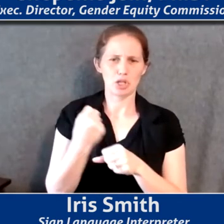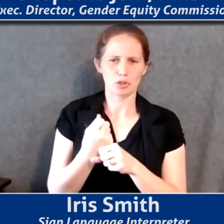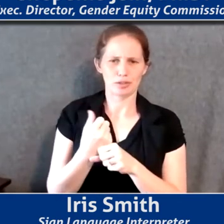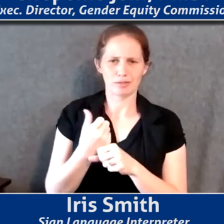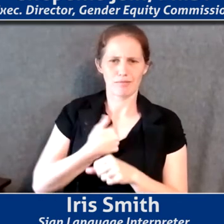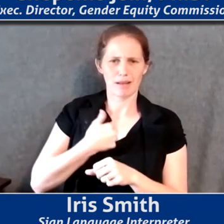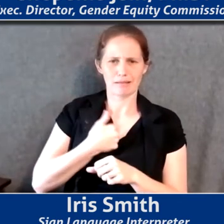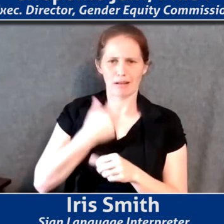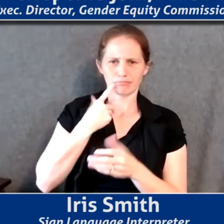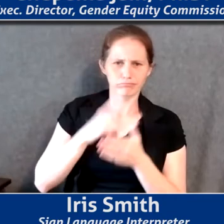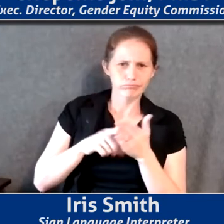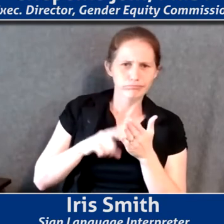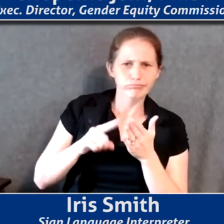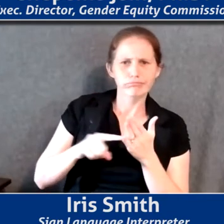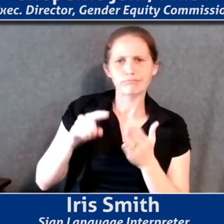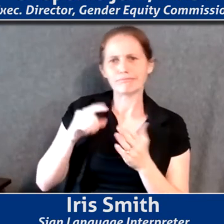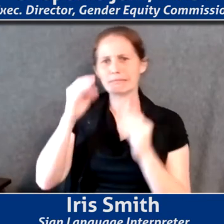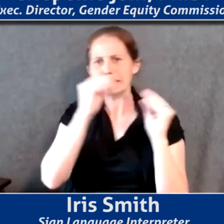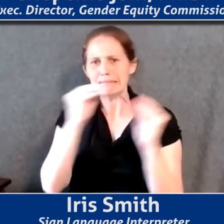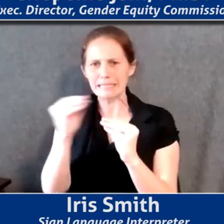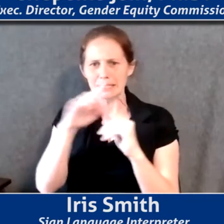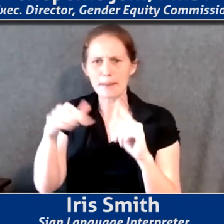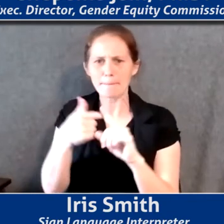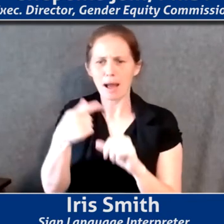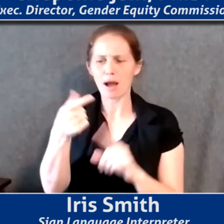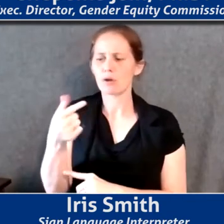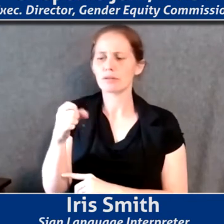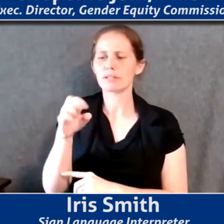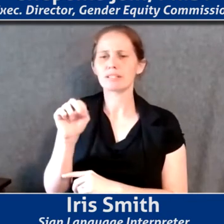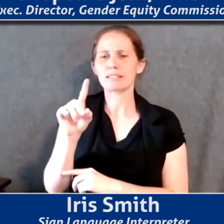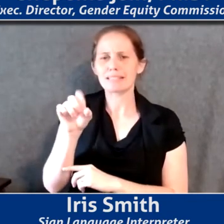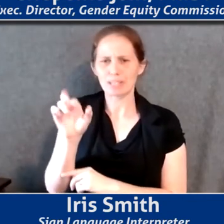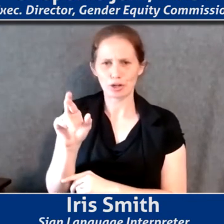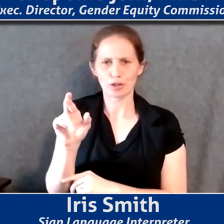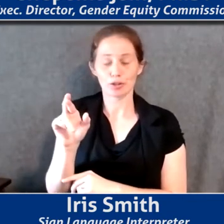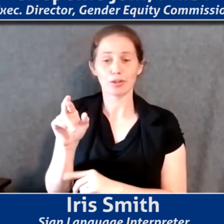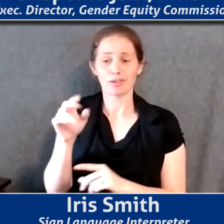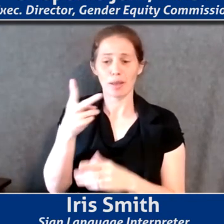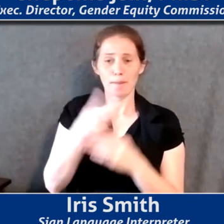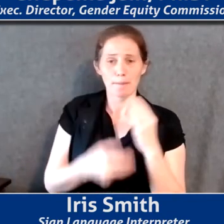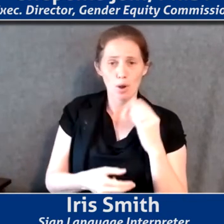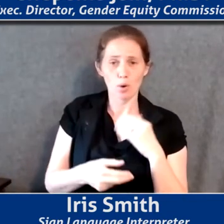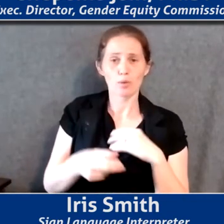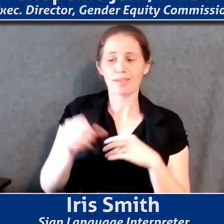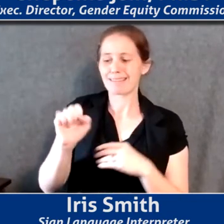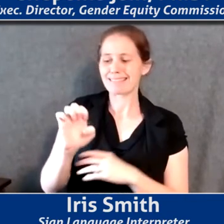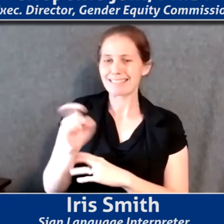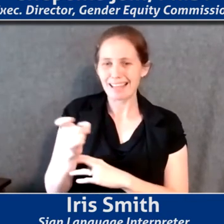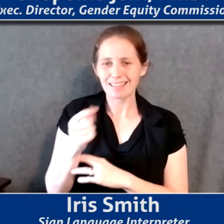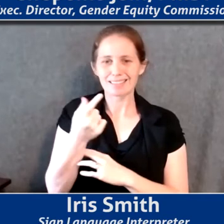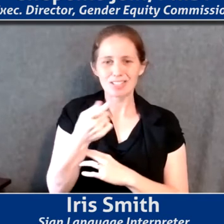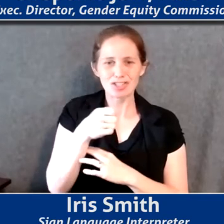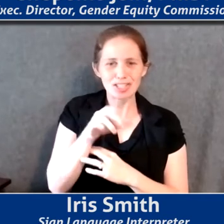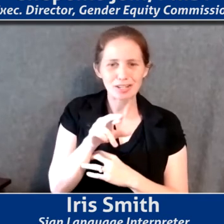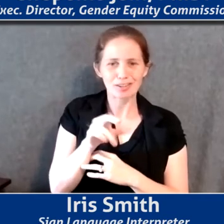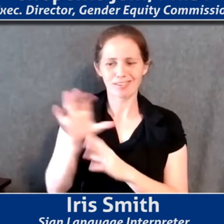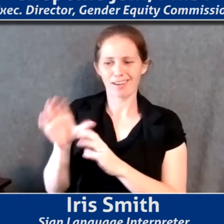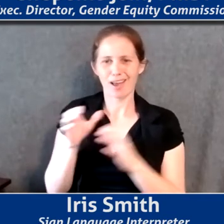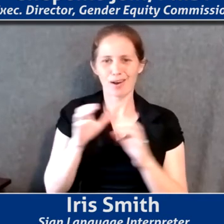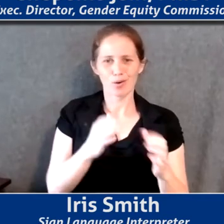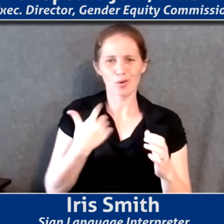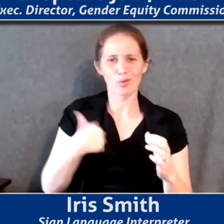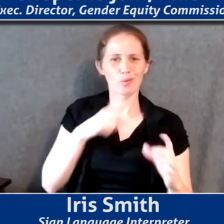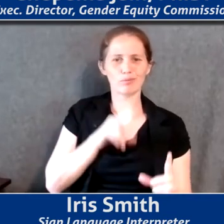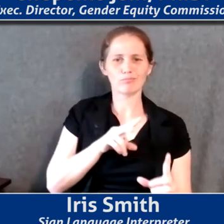scholar of gender and teaching. And so both gender and sex in our society are categories that we put